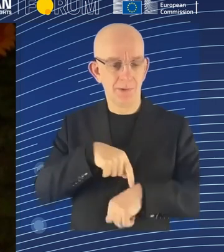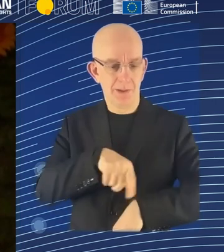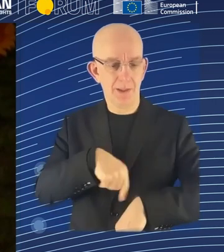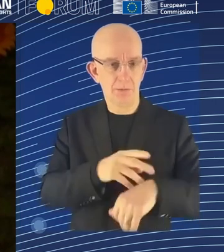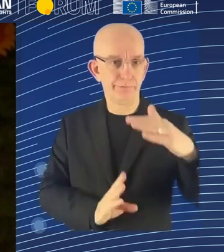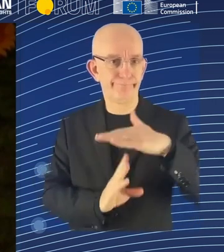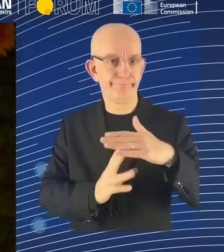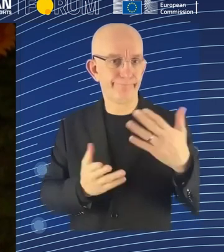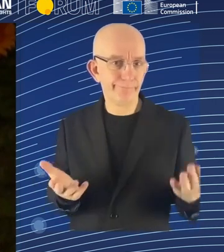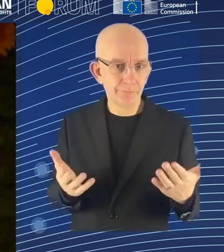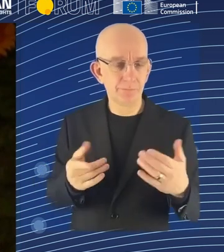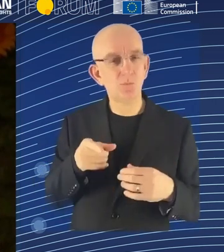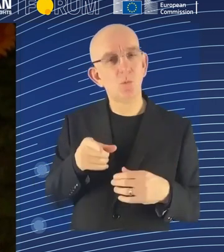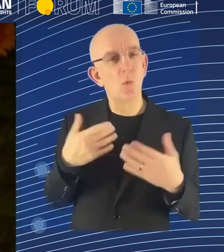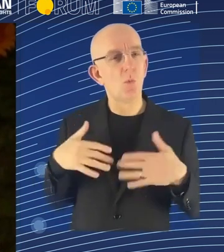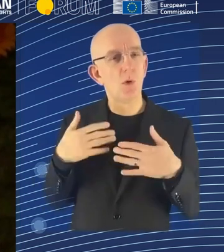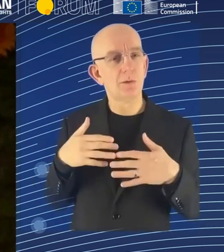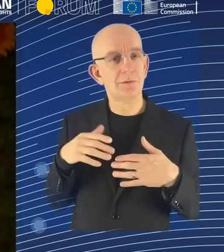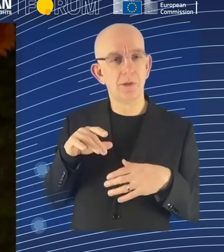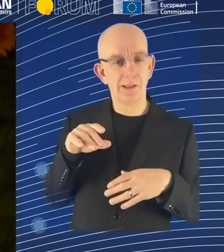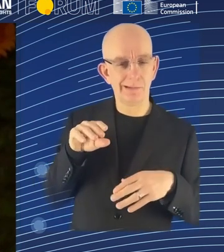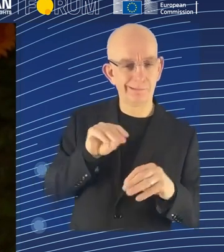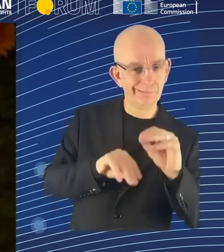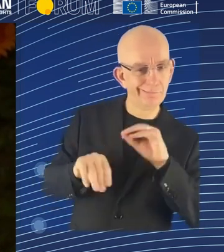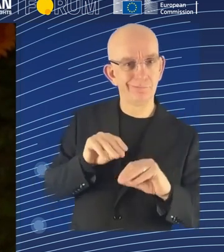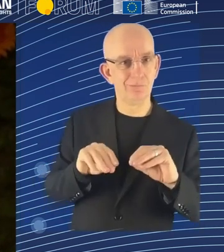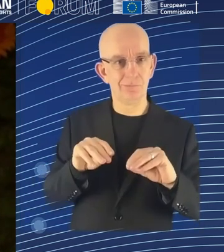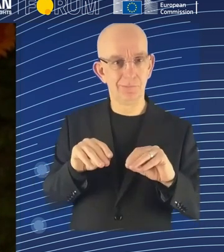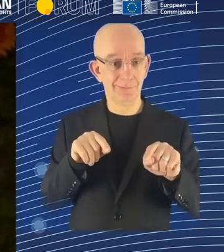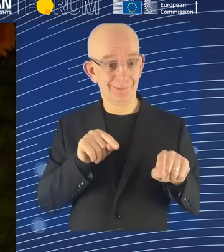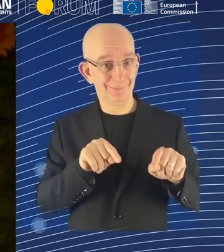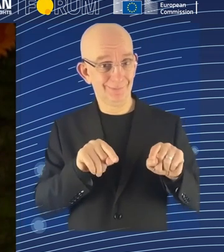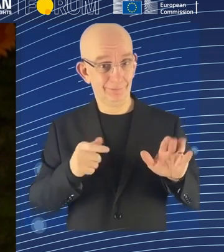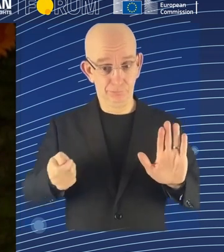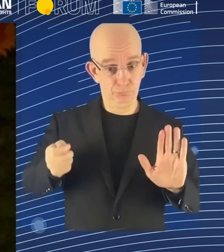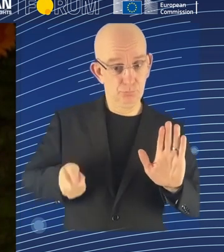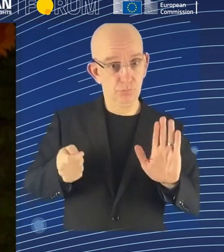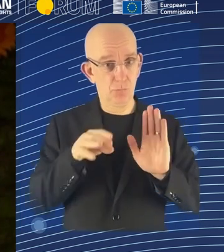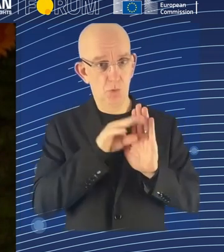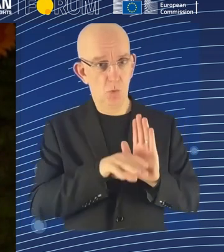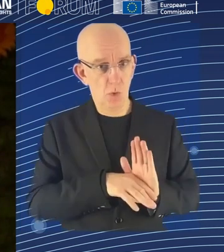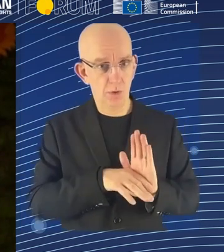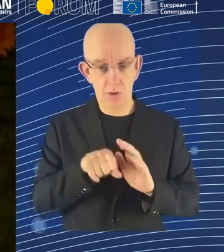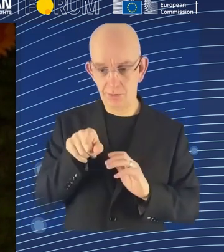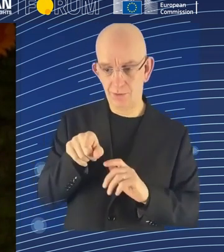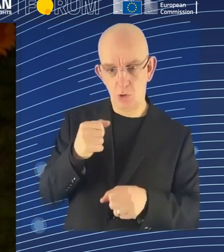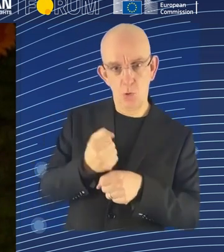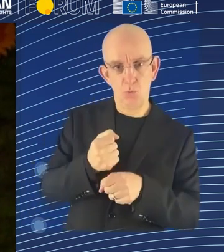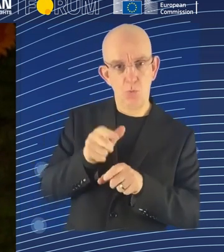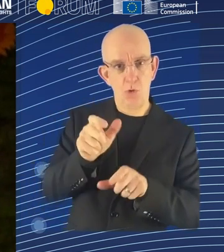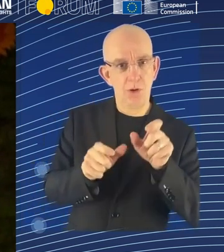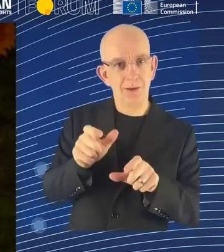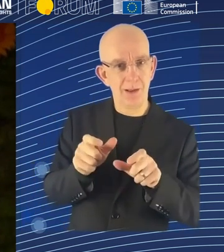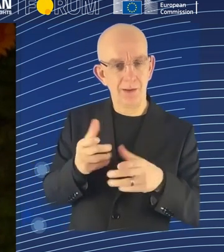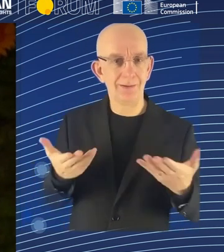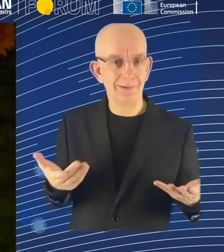around technology to protect our workers. Precisely because only 6% of the private sector workforce in the U.S.